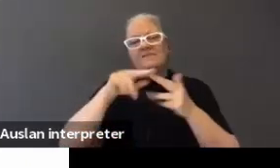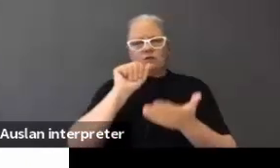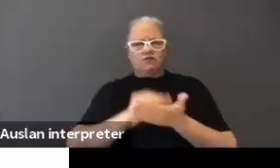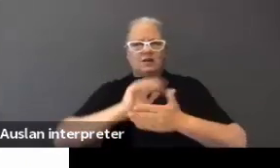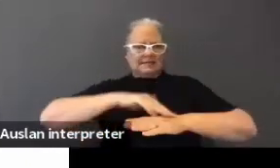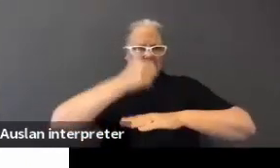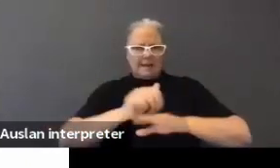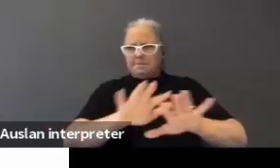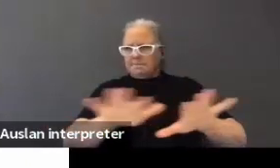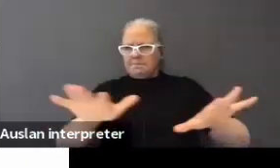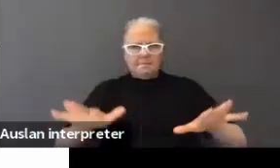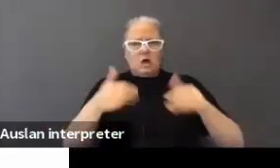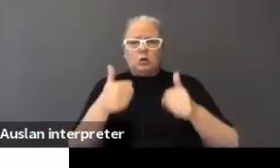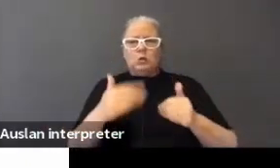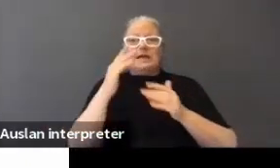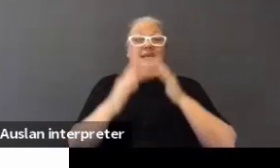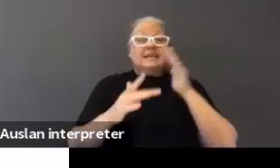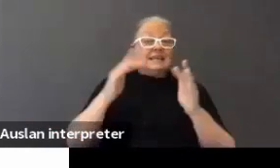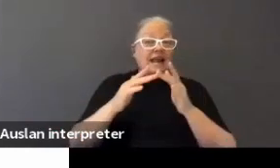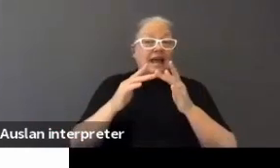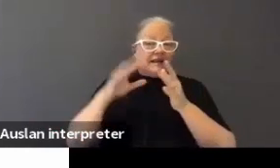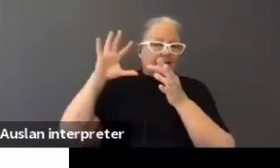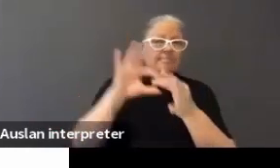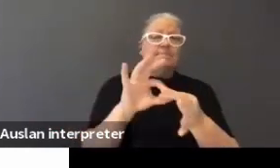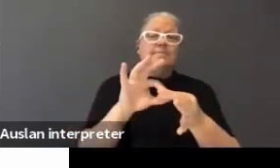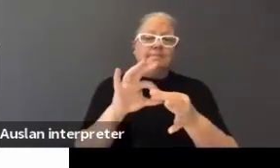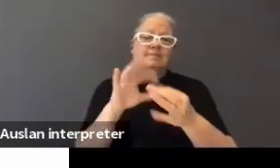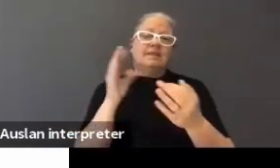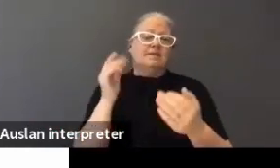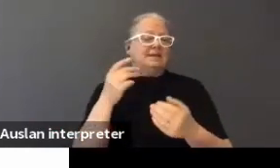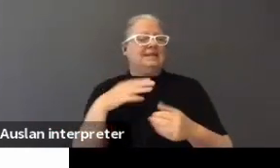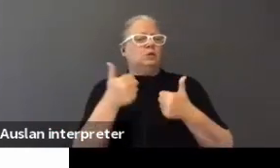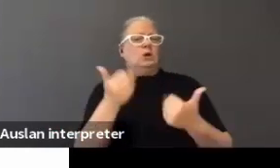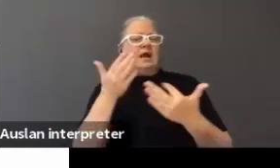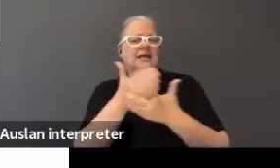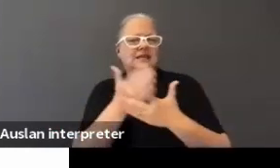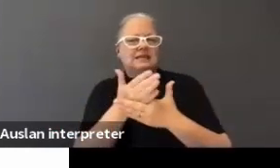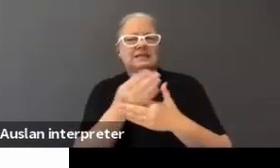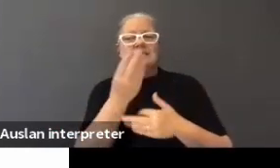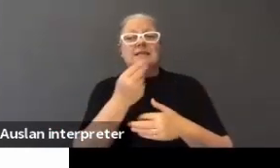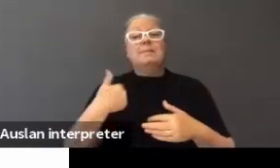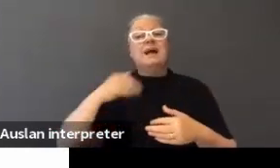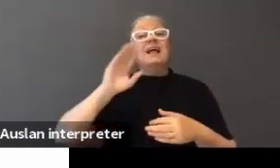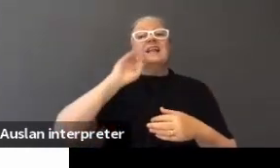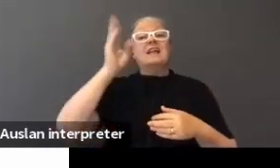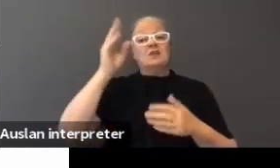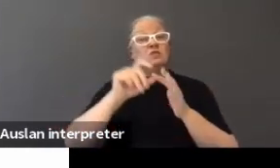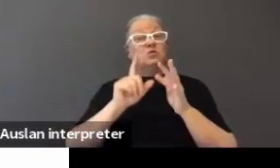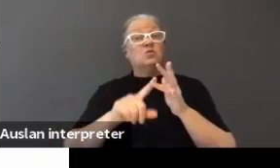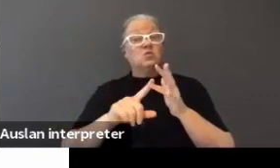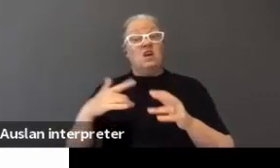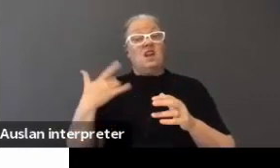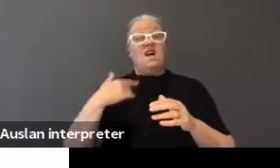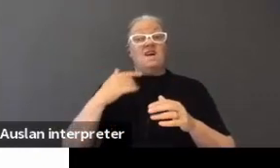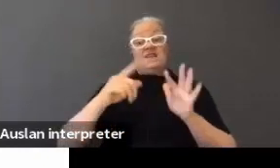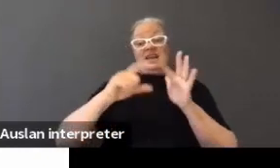forth and good internet access also. Some of our lecturers are doing live Echo classes